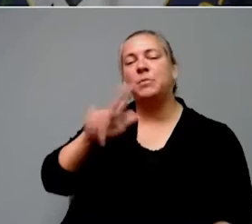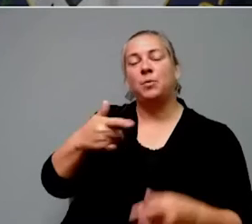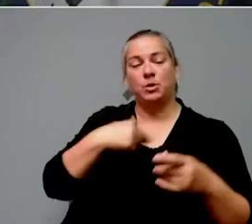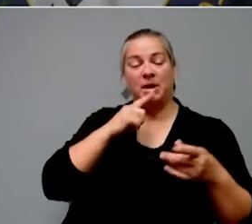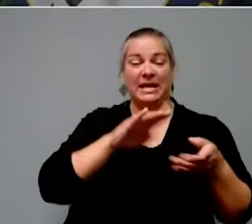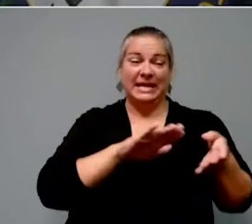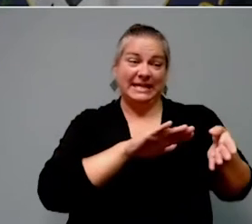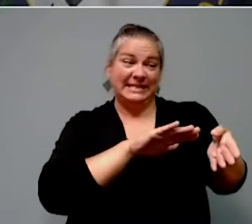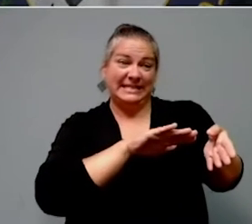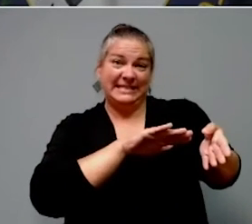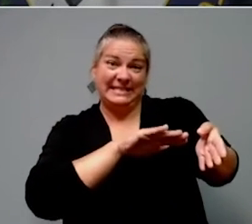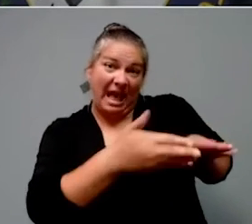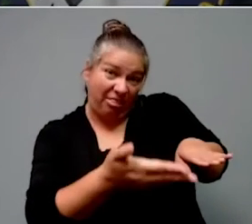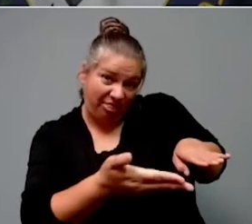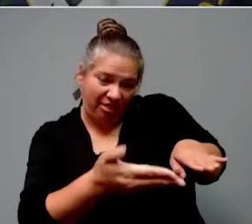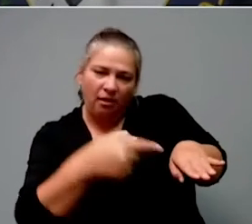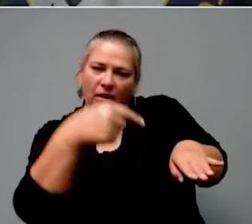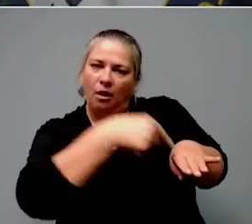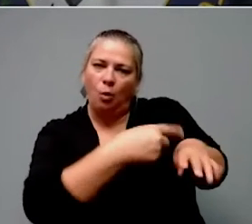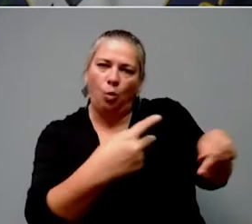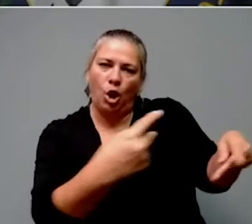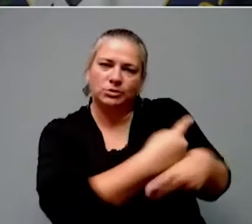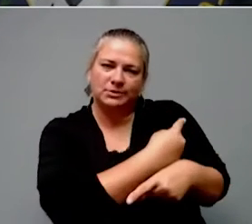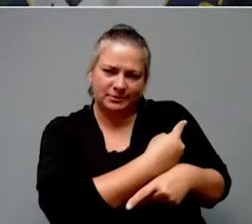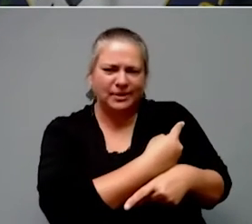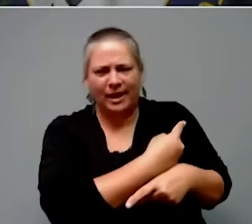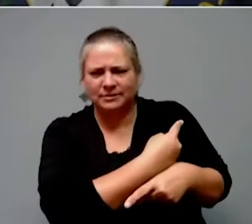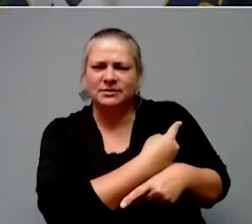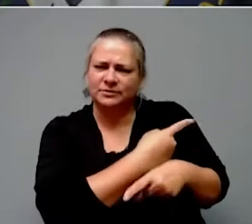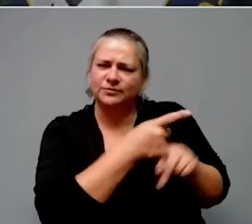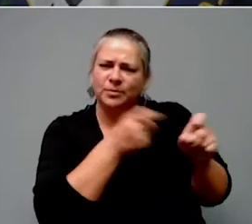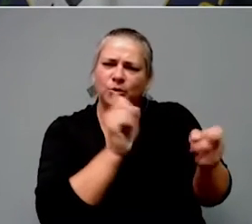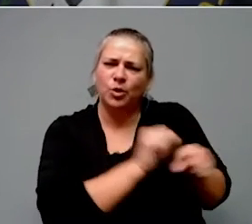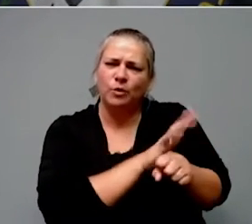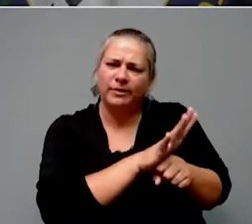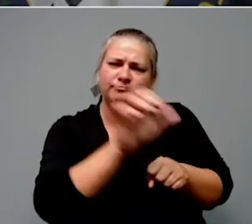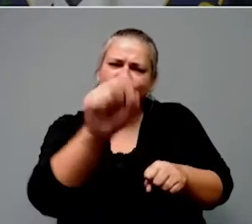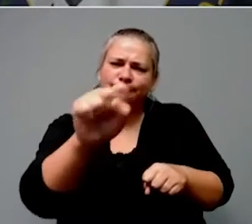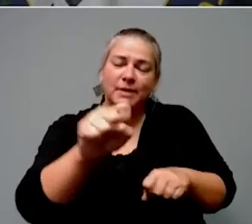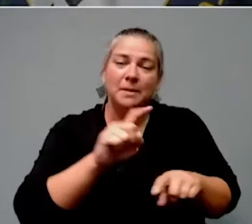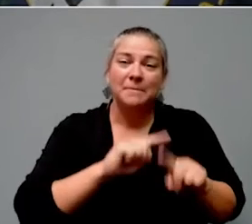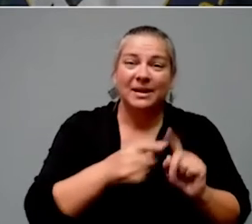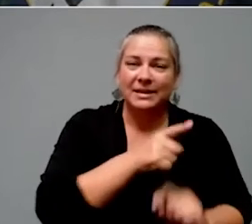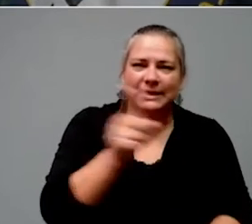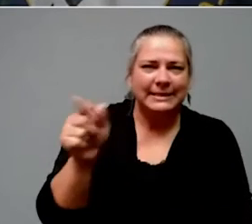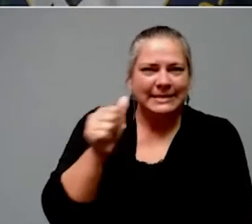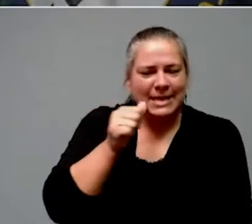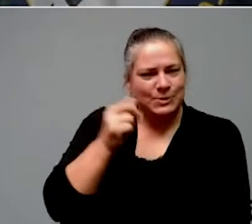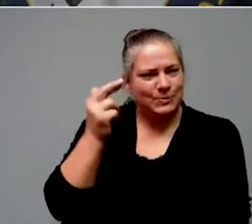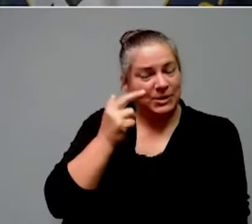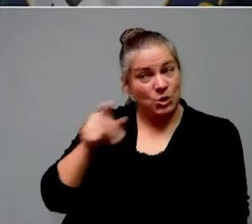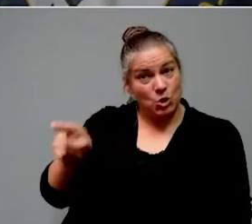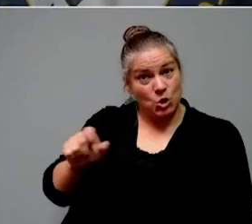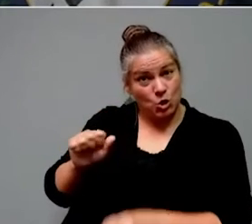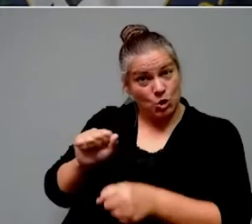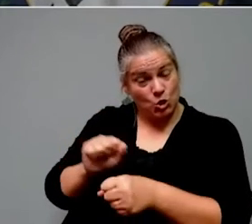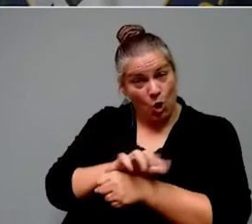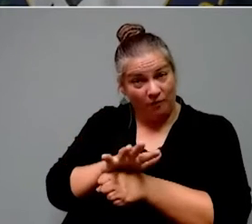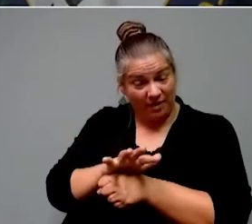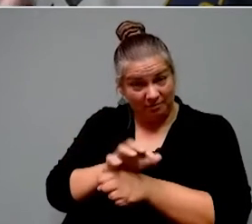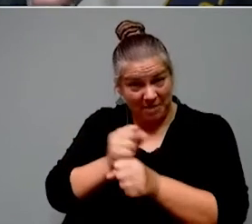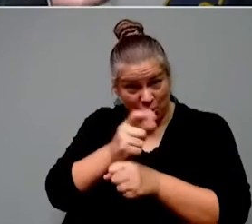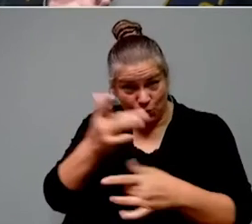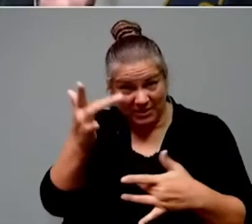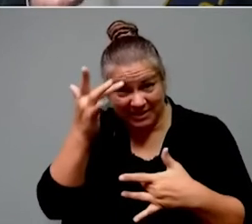But what I don't think we as a population have enough appreciation for is COVID can not only get you really sick in the short term,